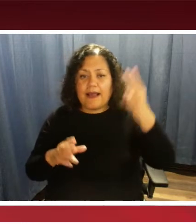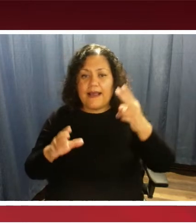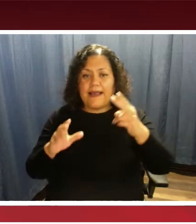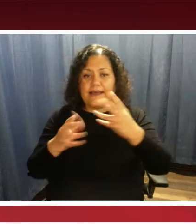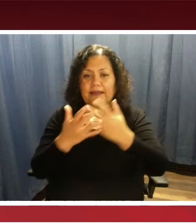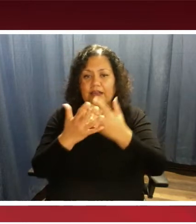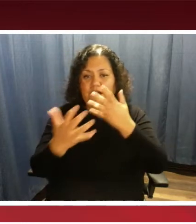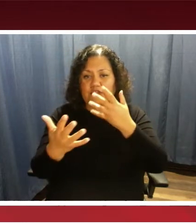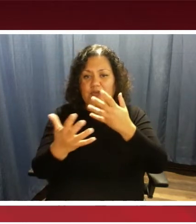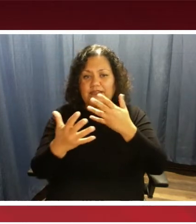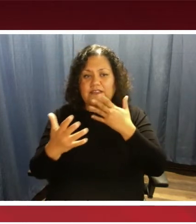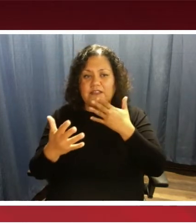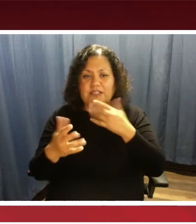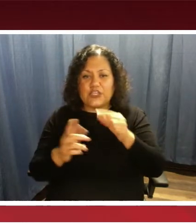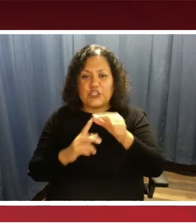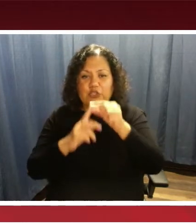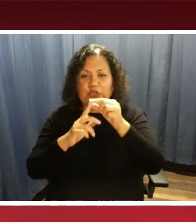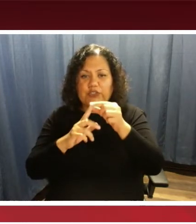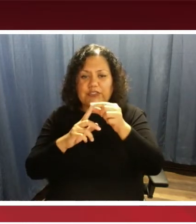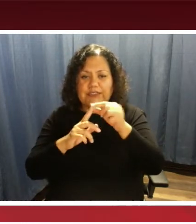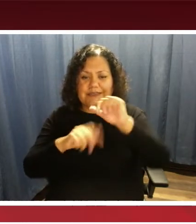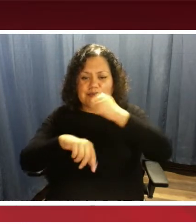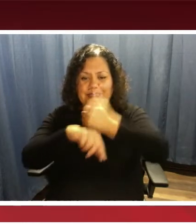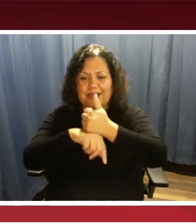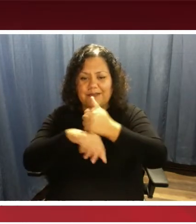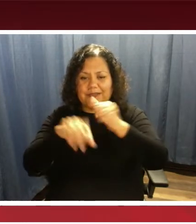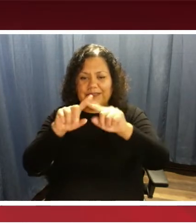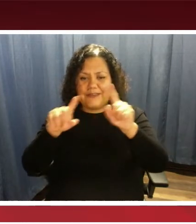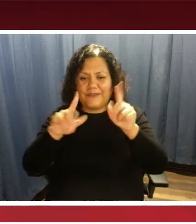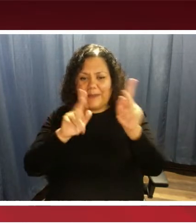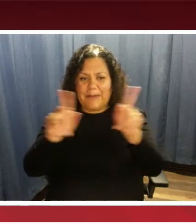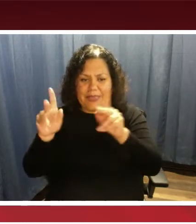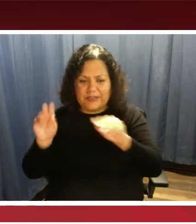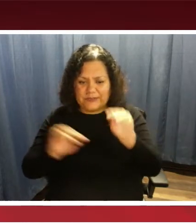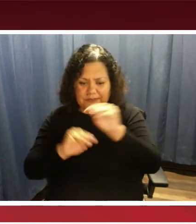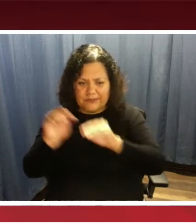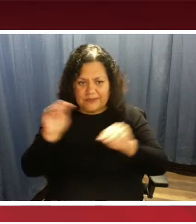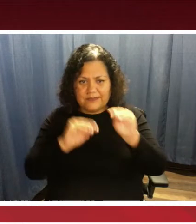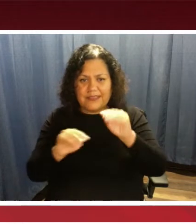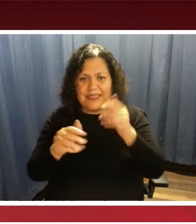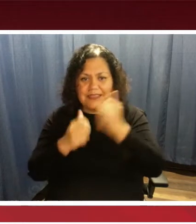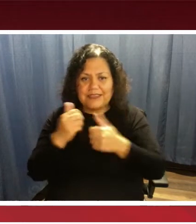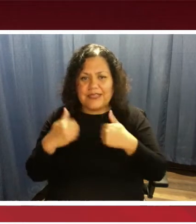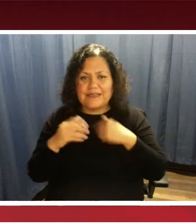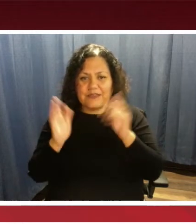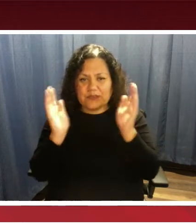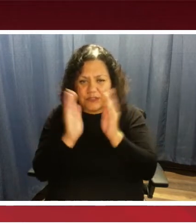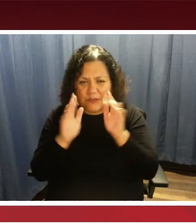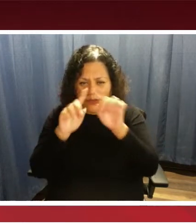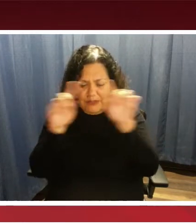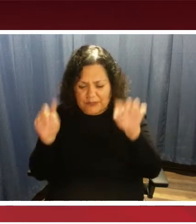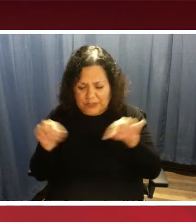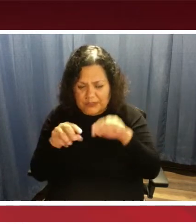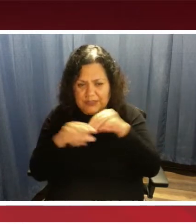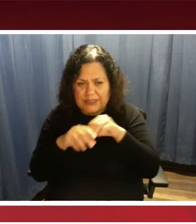configured in different patterns, and each one has these small colored cubes in the different patterns.